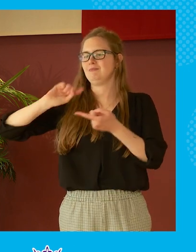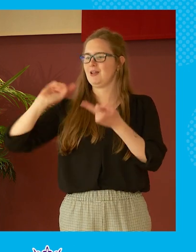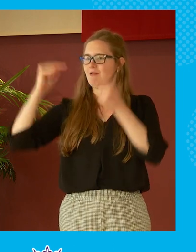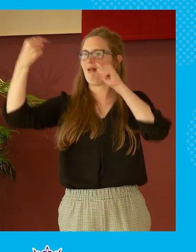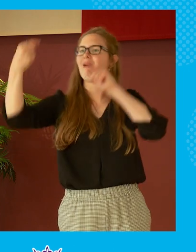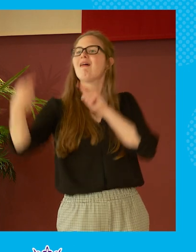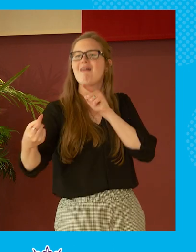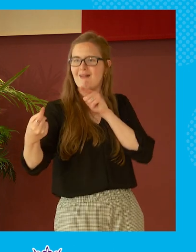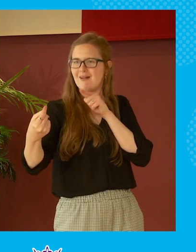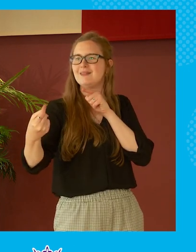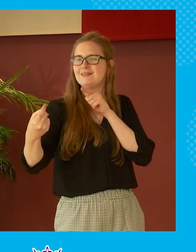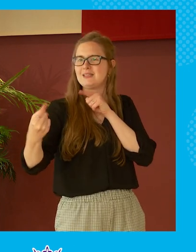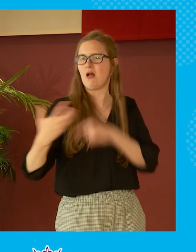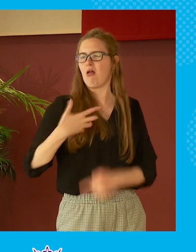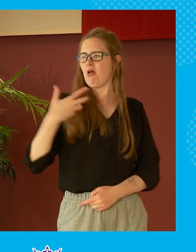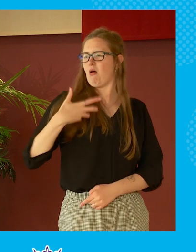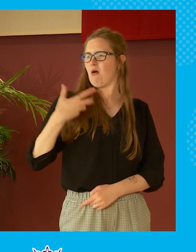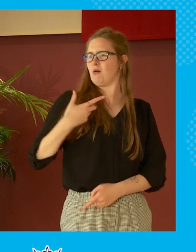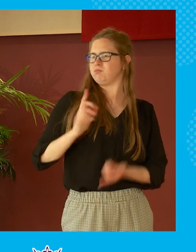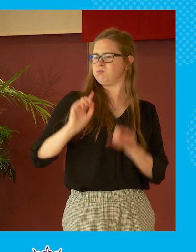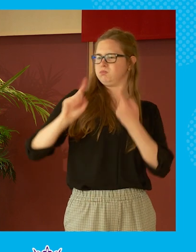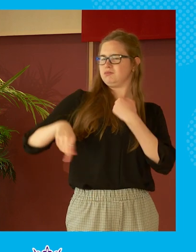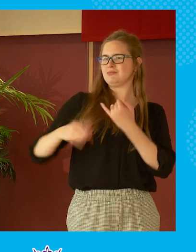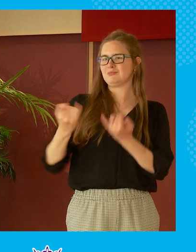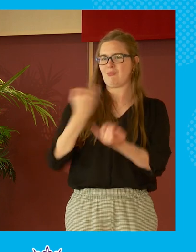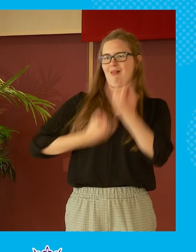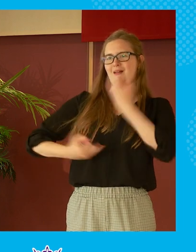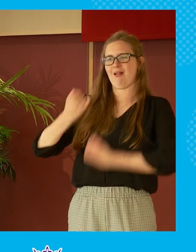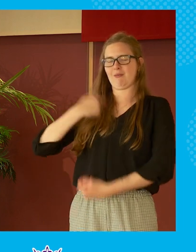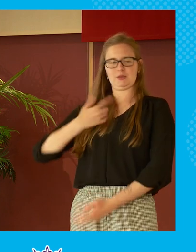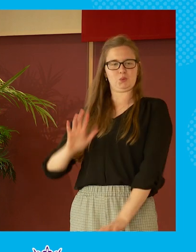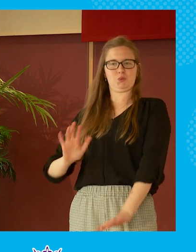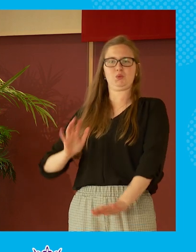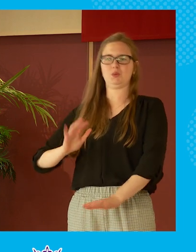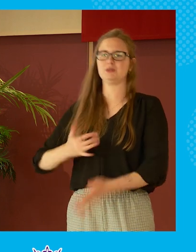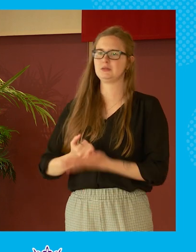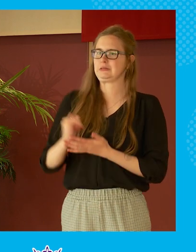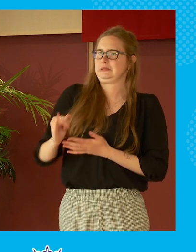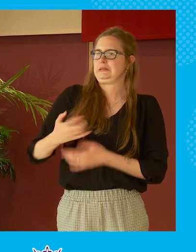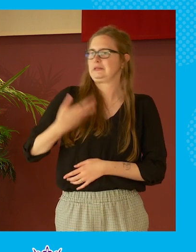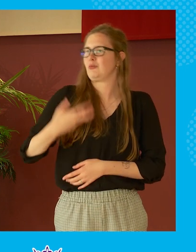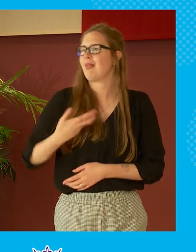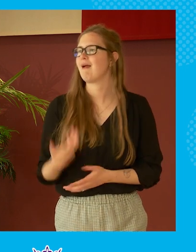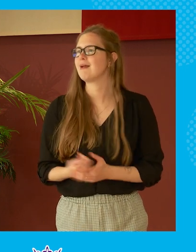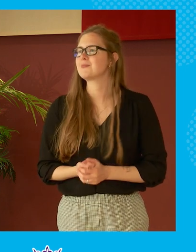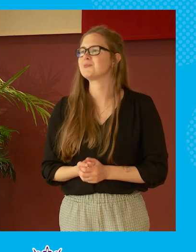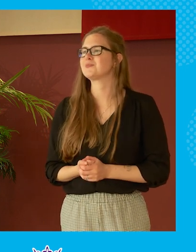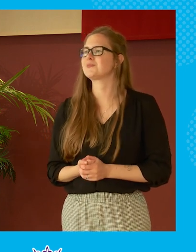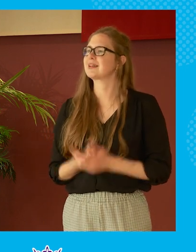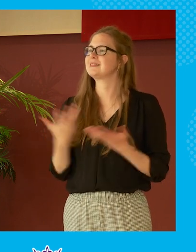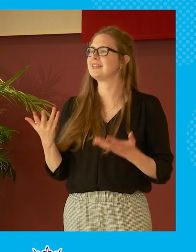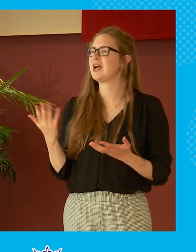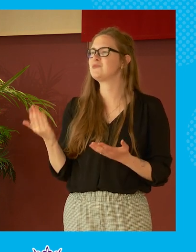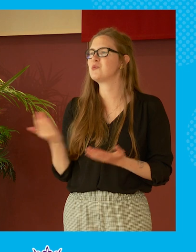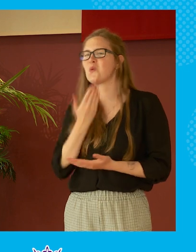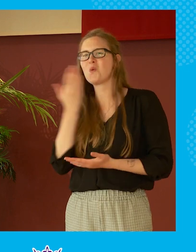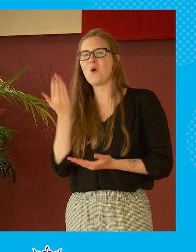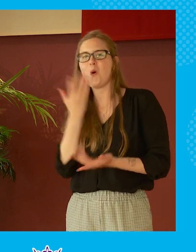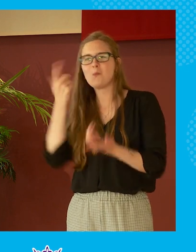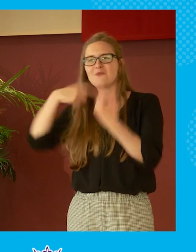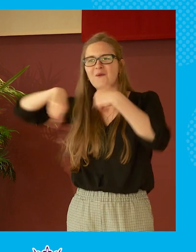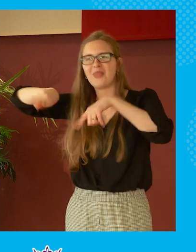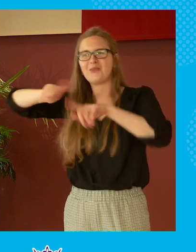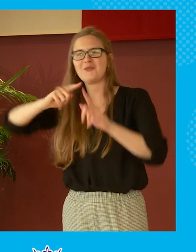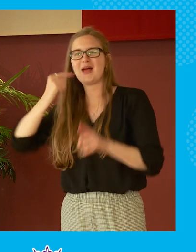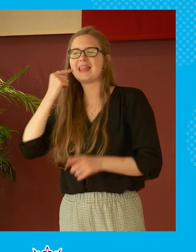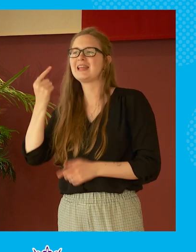are turned and and they become the the the subject of that more aggressive behavior right we've warmed you up sufficiently i think that we